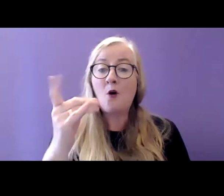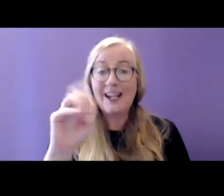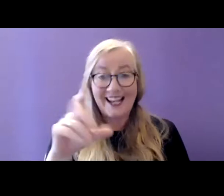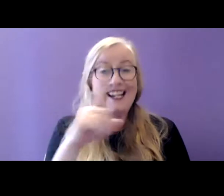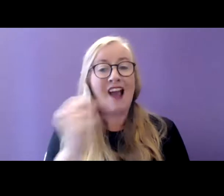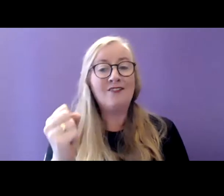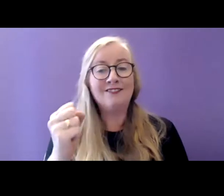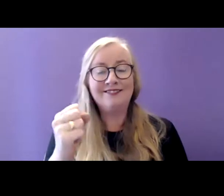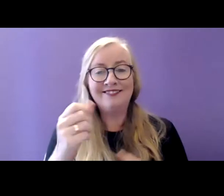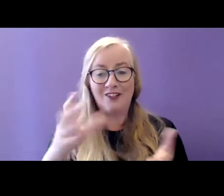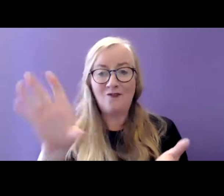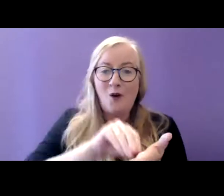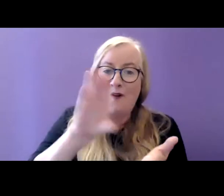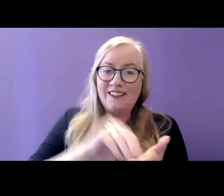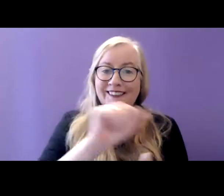opening speech.